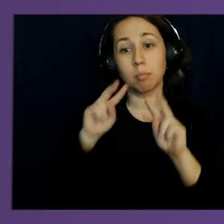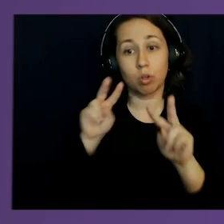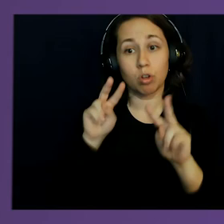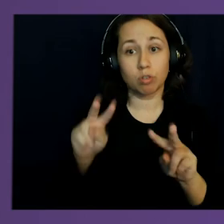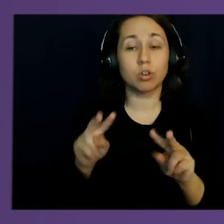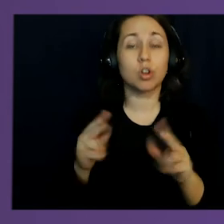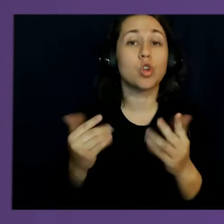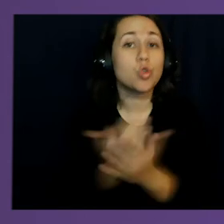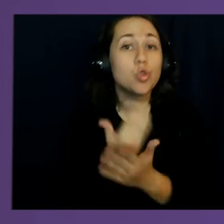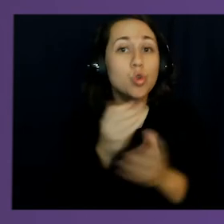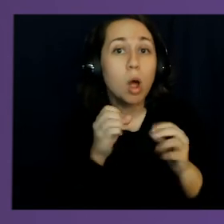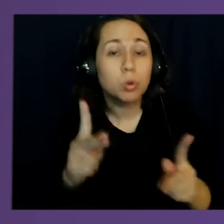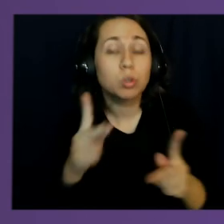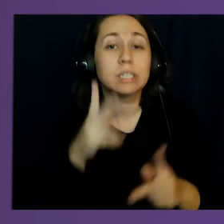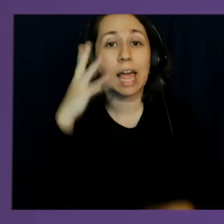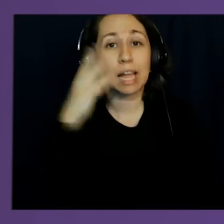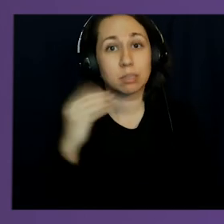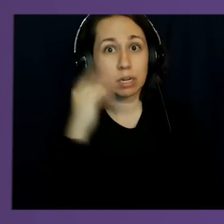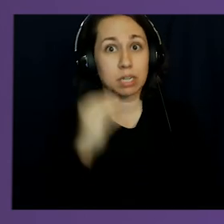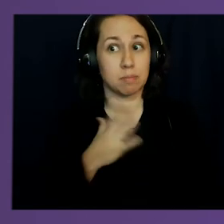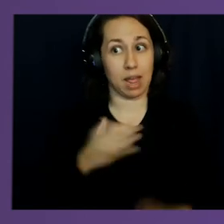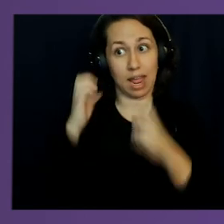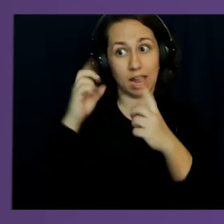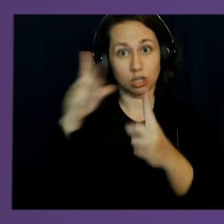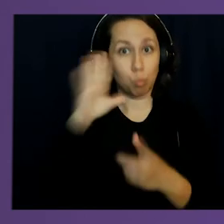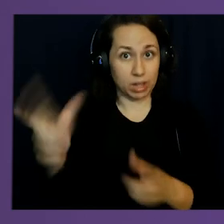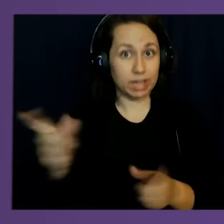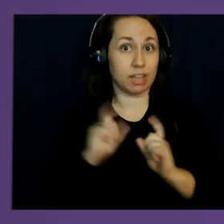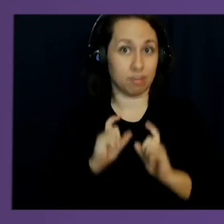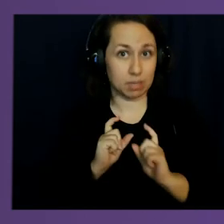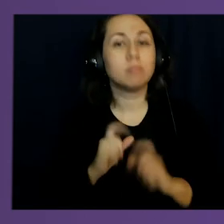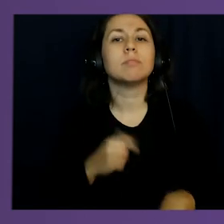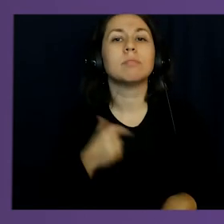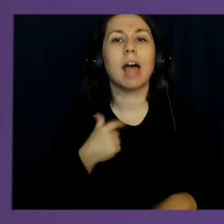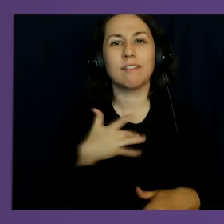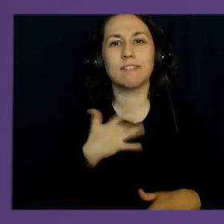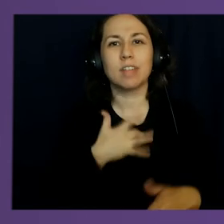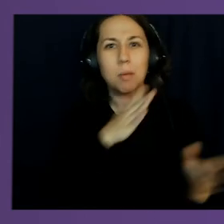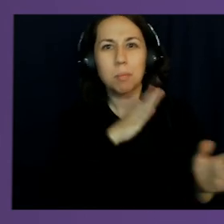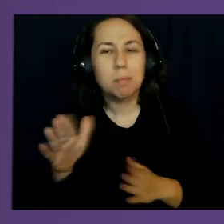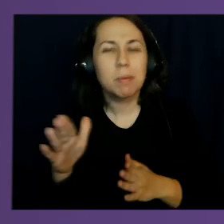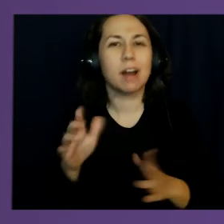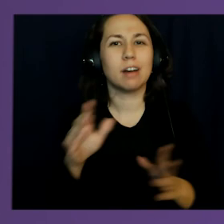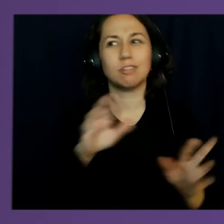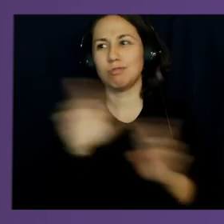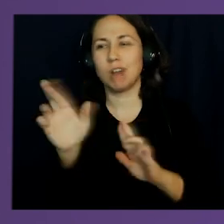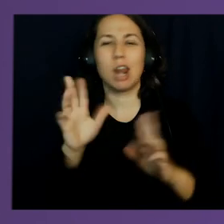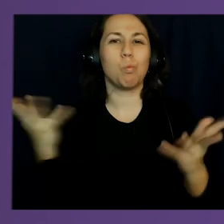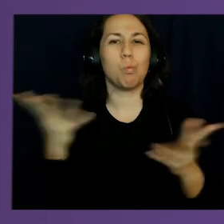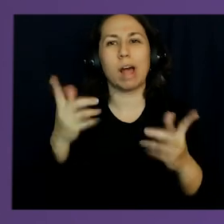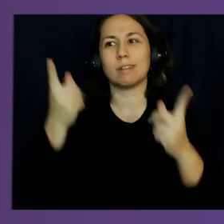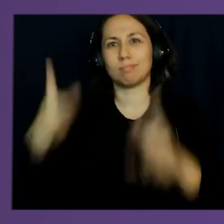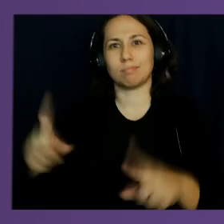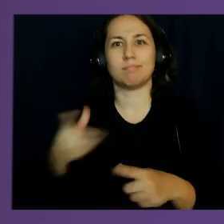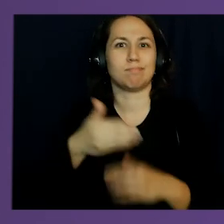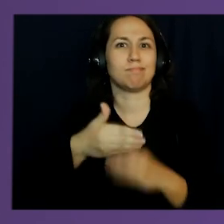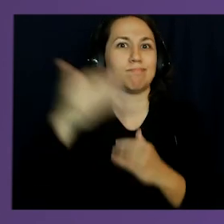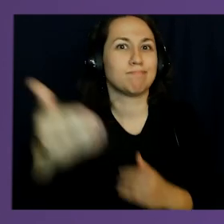I'm looking forward to the new opportunities and experiences my education will bring me. I feel prepared and excited for what's to come.